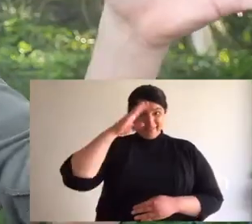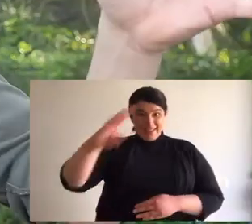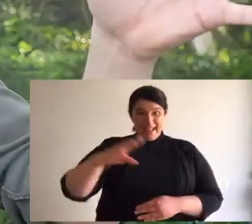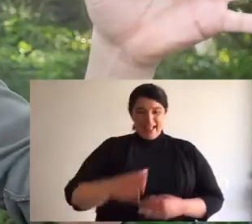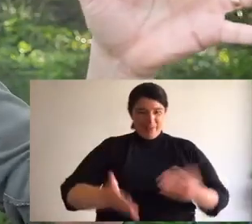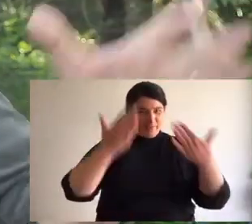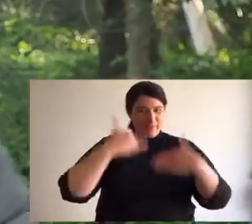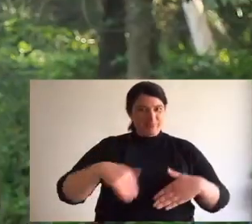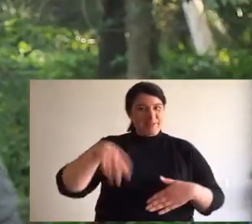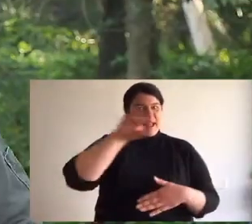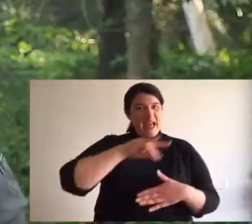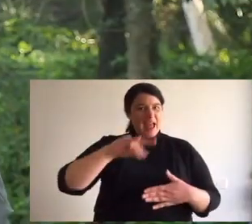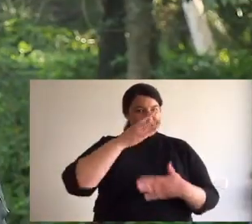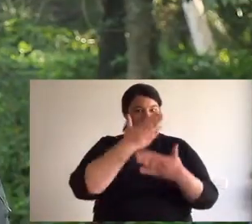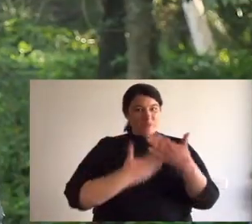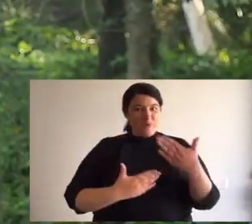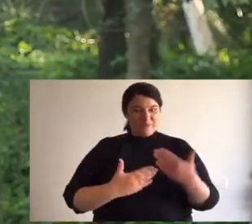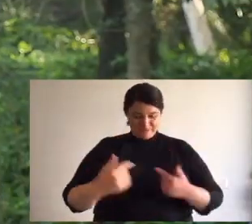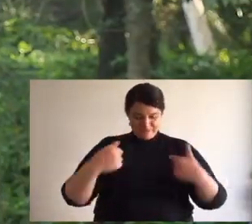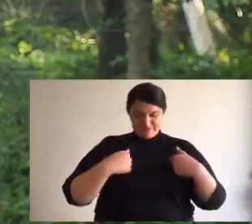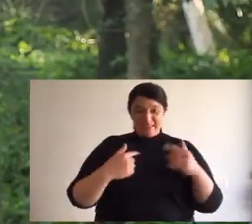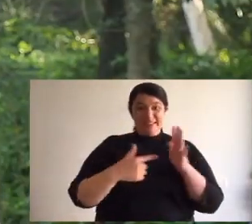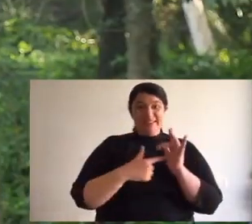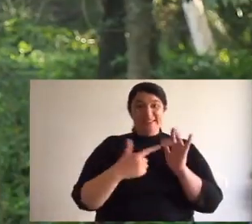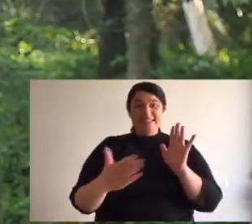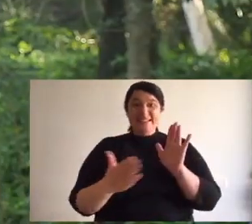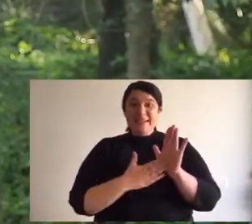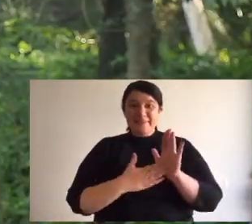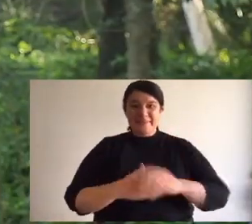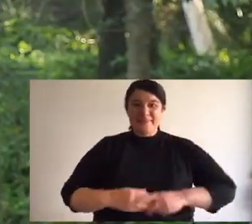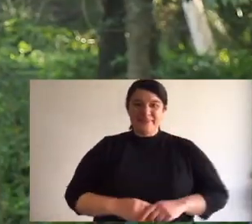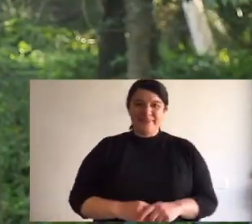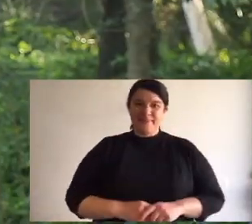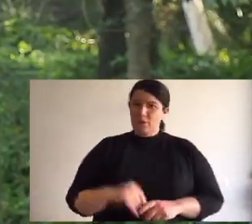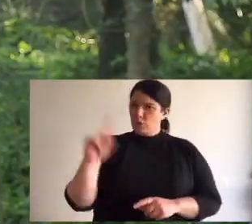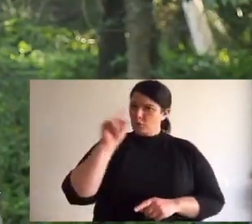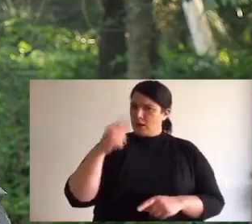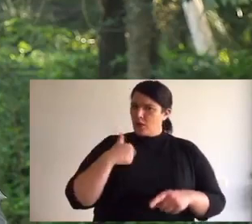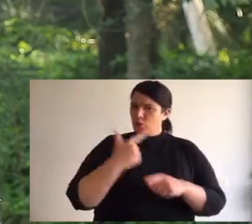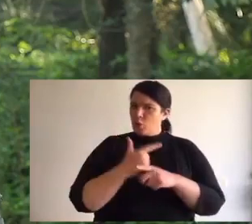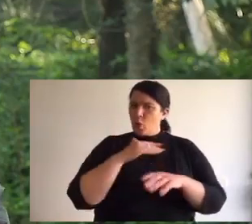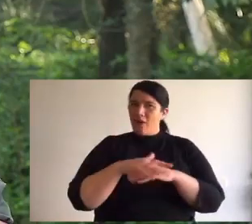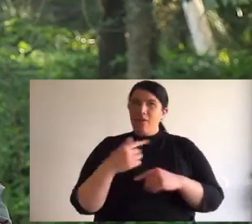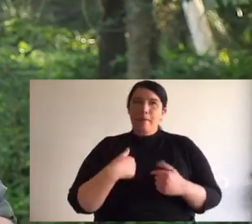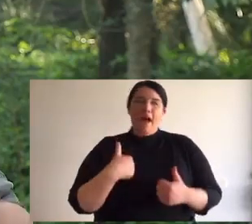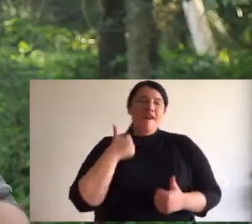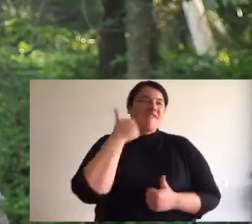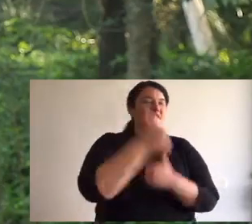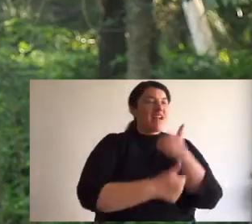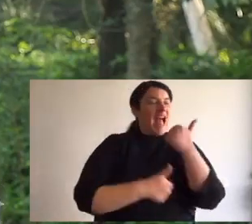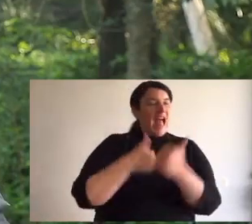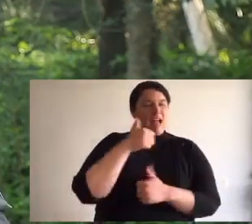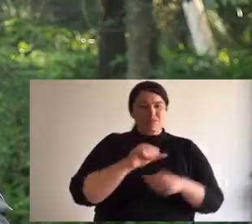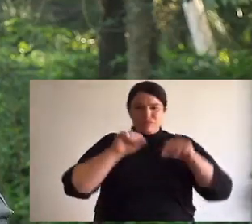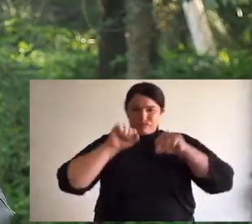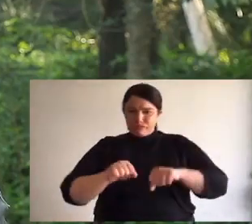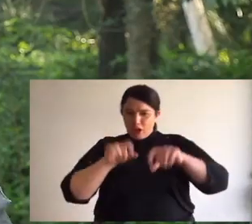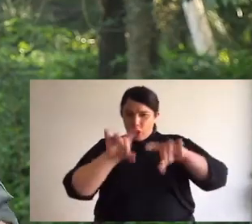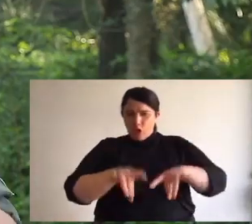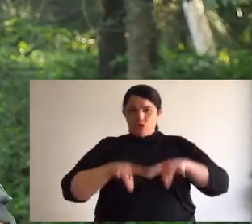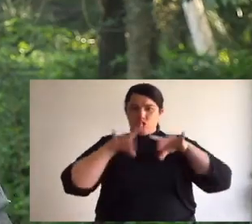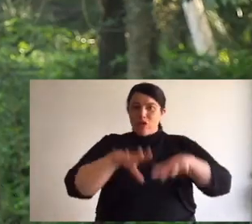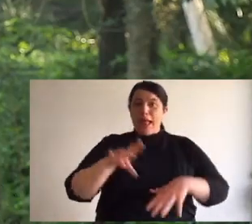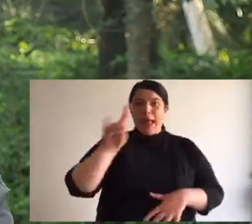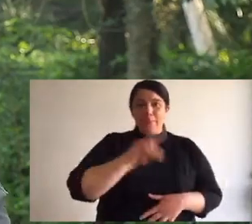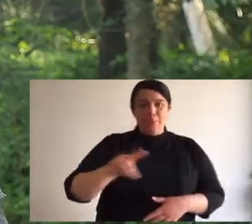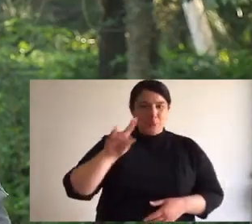G'day everyone. Welcome to Animal Tales with Kim Faulkner. That's me. Today I'm talking one of my favorite native